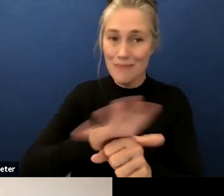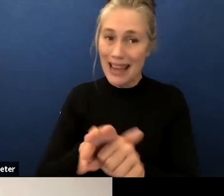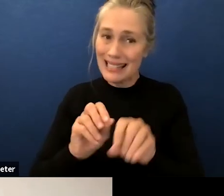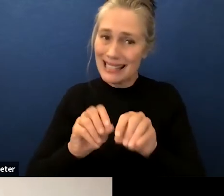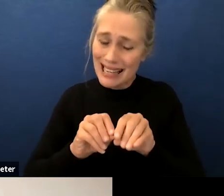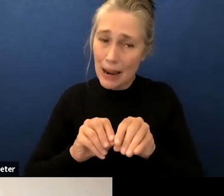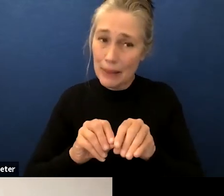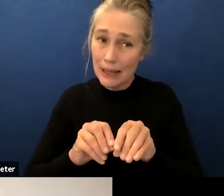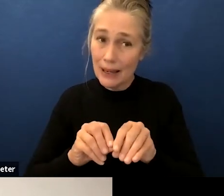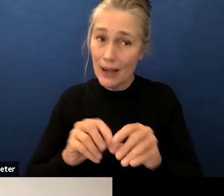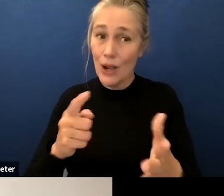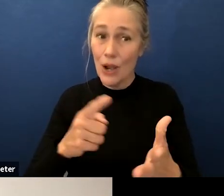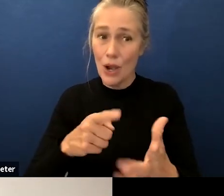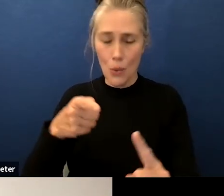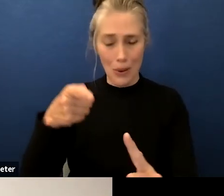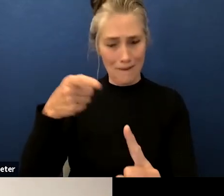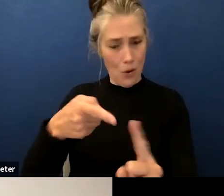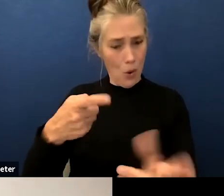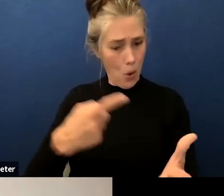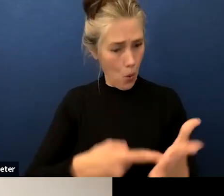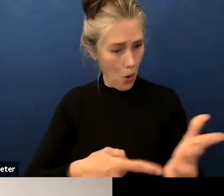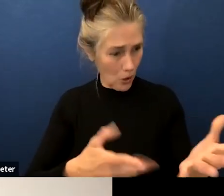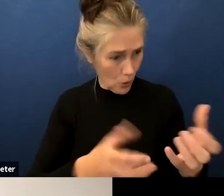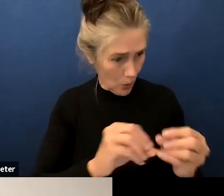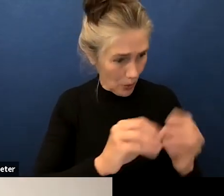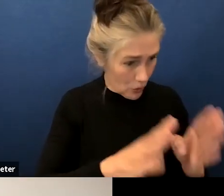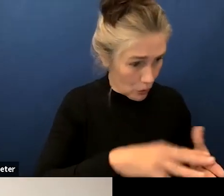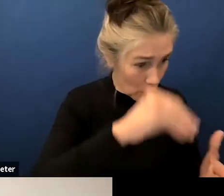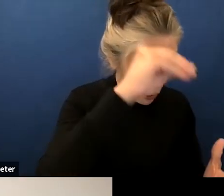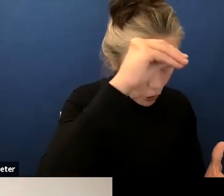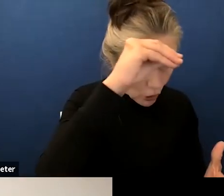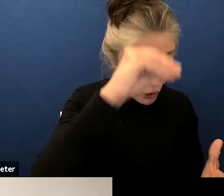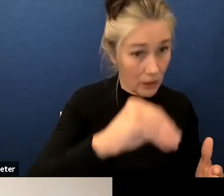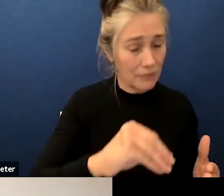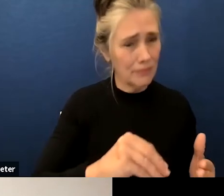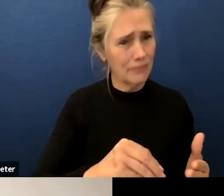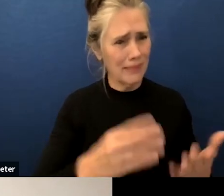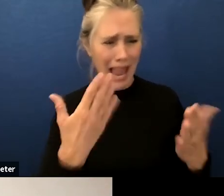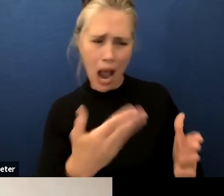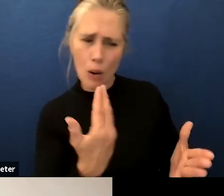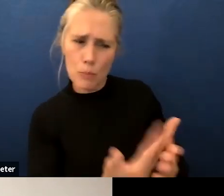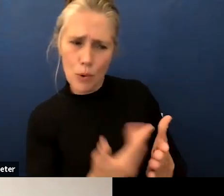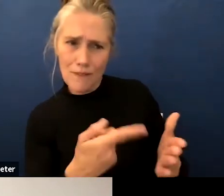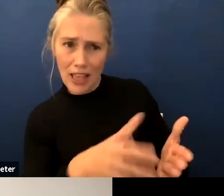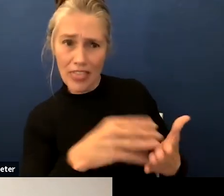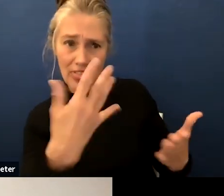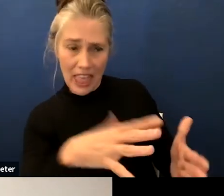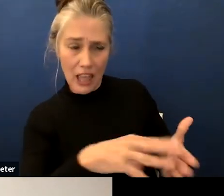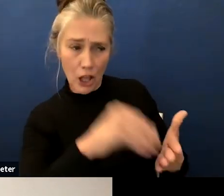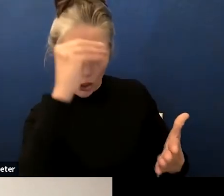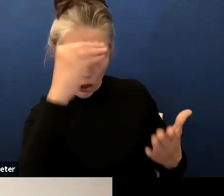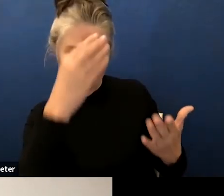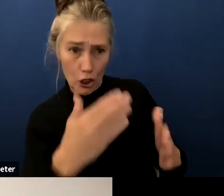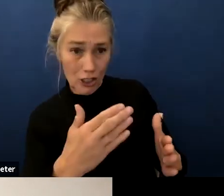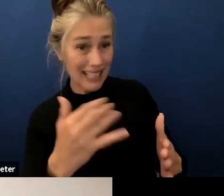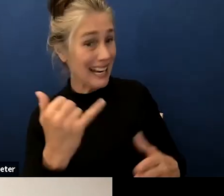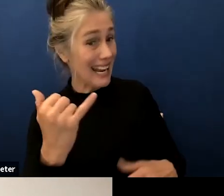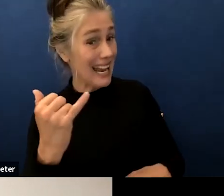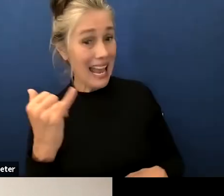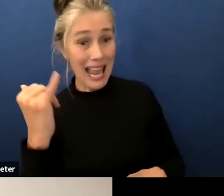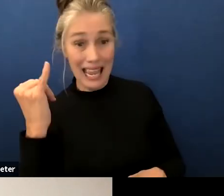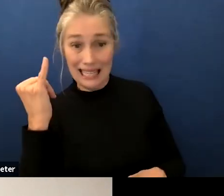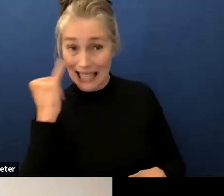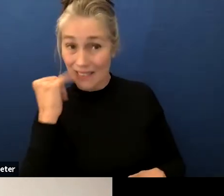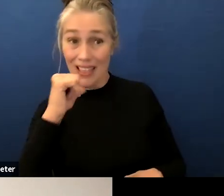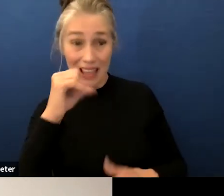what do we want students to learn how will we know if students learned it and what will we do when students